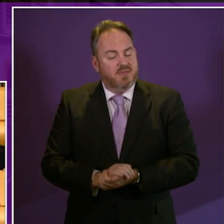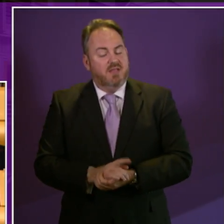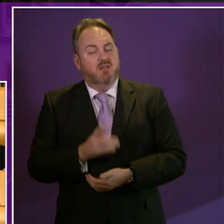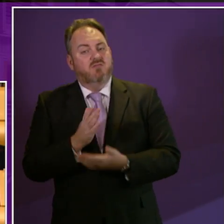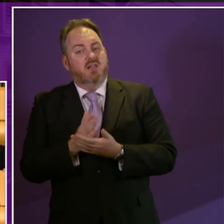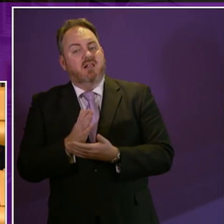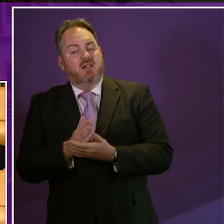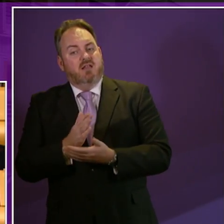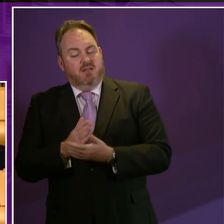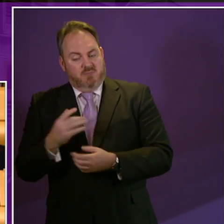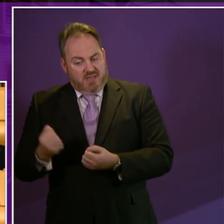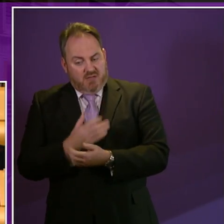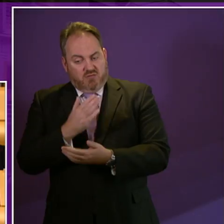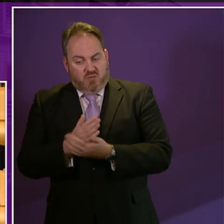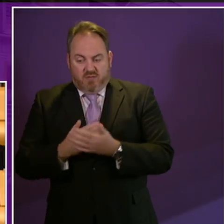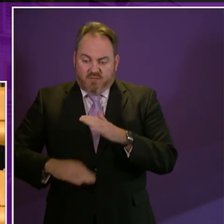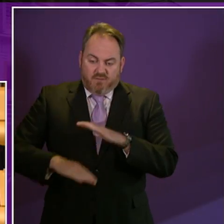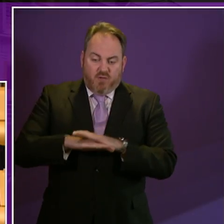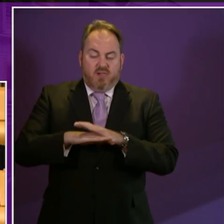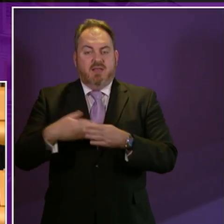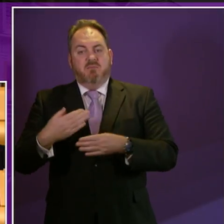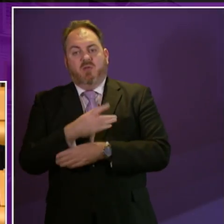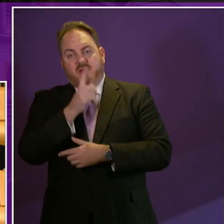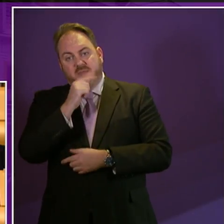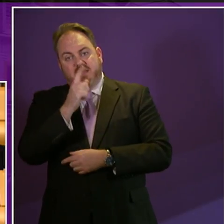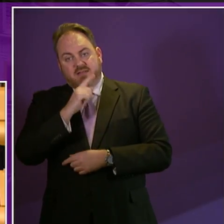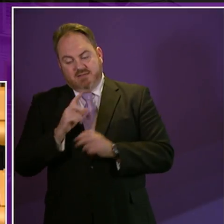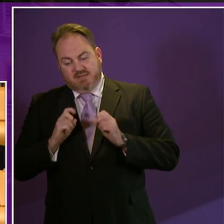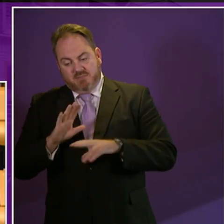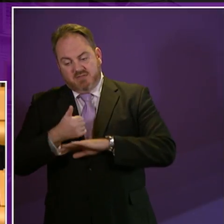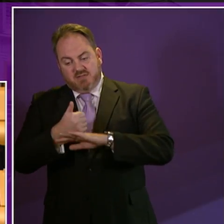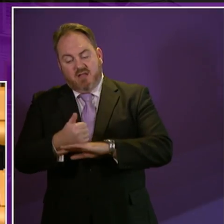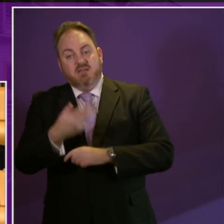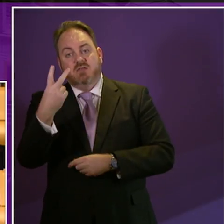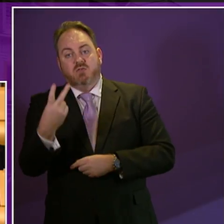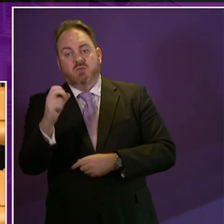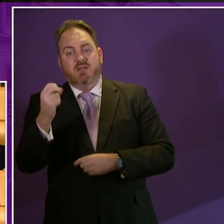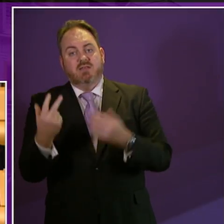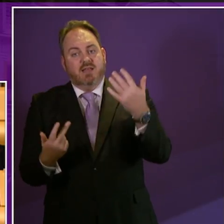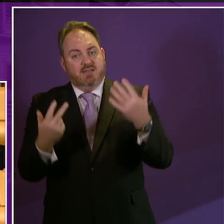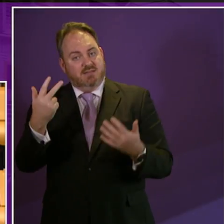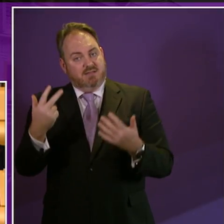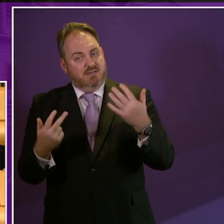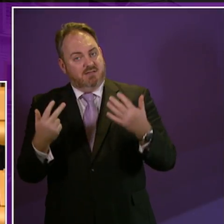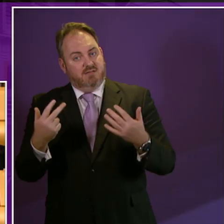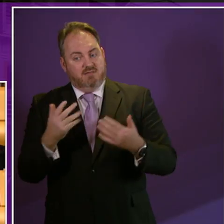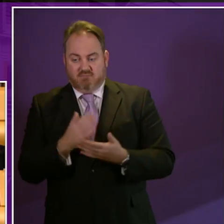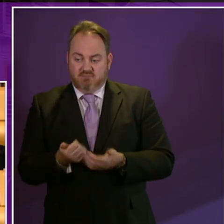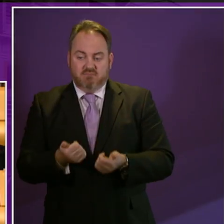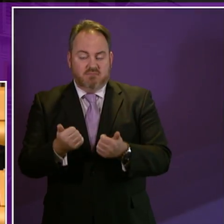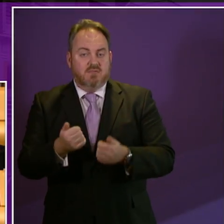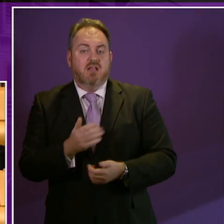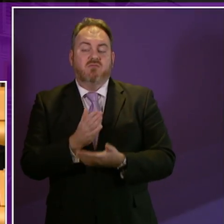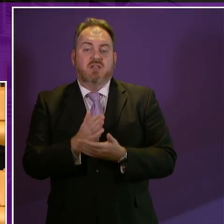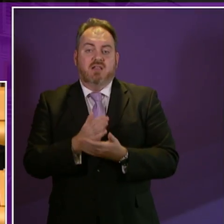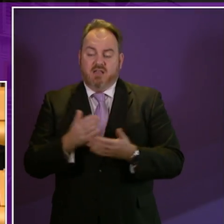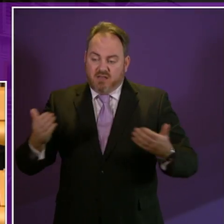employability schemes begin to operate in 2018 to Conservative colleagues who place a focus on keeping people